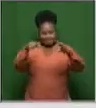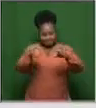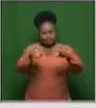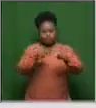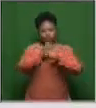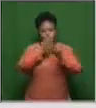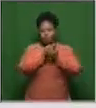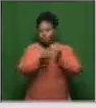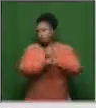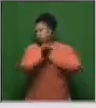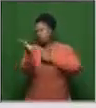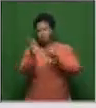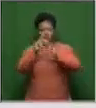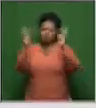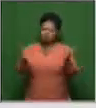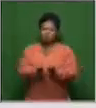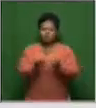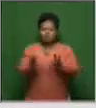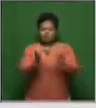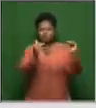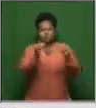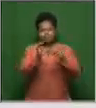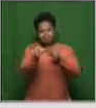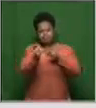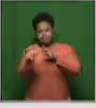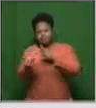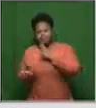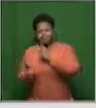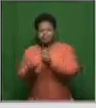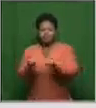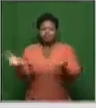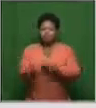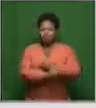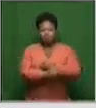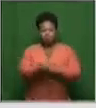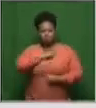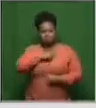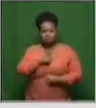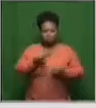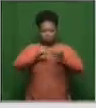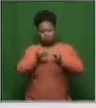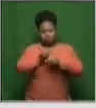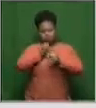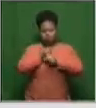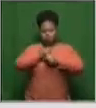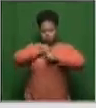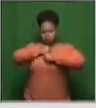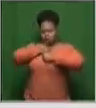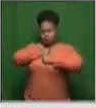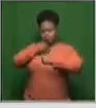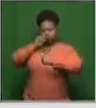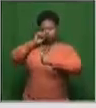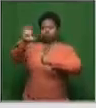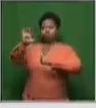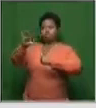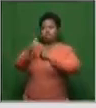the equity across the world and say, well, to the vaccine manufacturers, you can't simply take your vaccine production and distribute it to the wealthiest nations